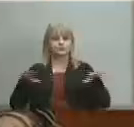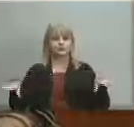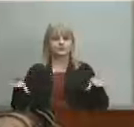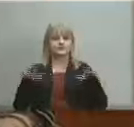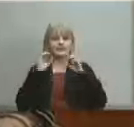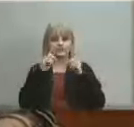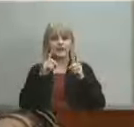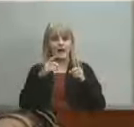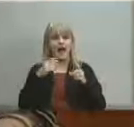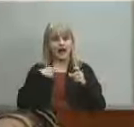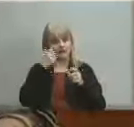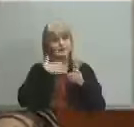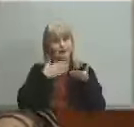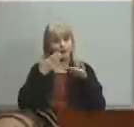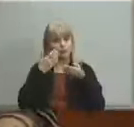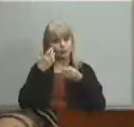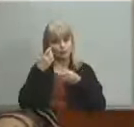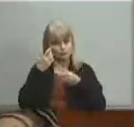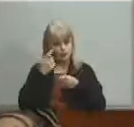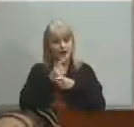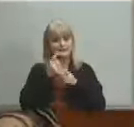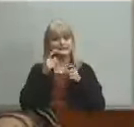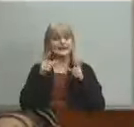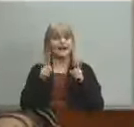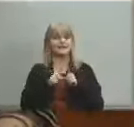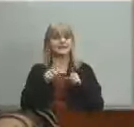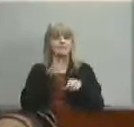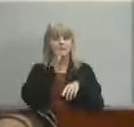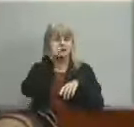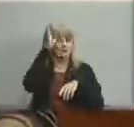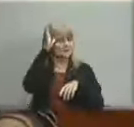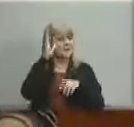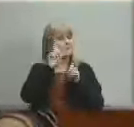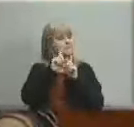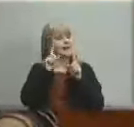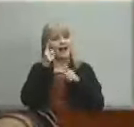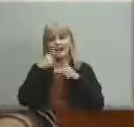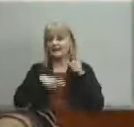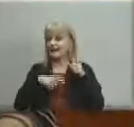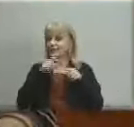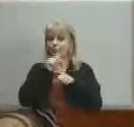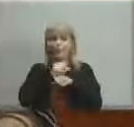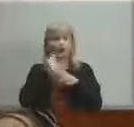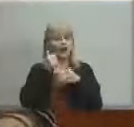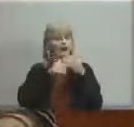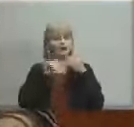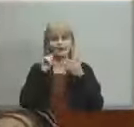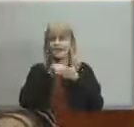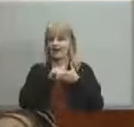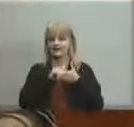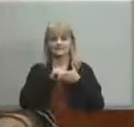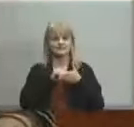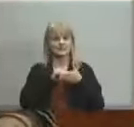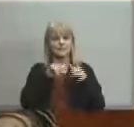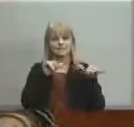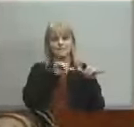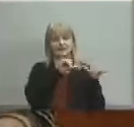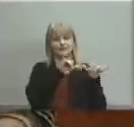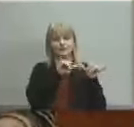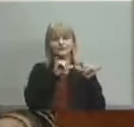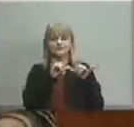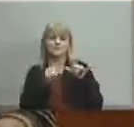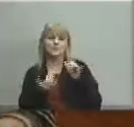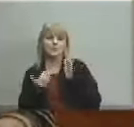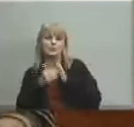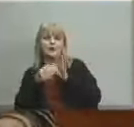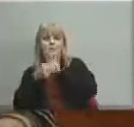and i really want to work with you but i can't work under these measures third rebrand the priority schools the title